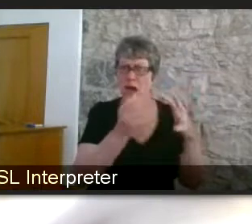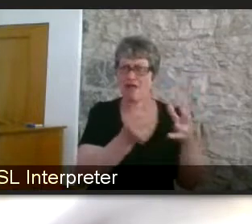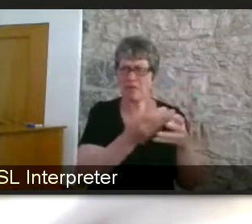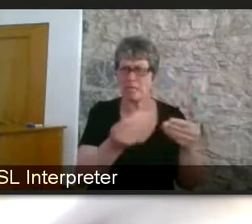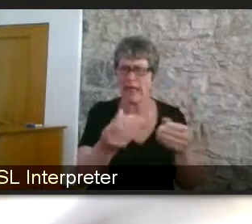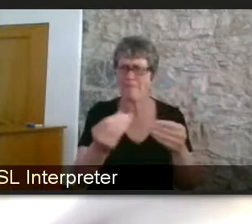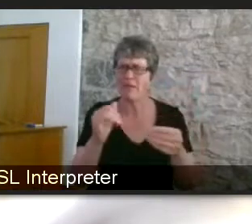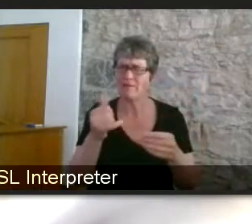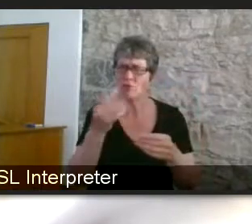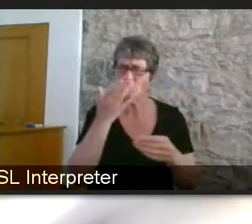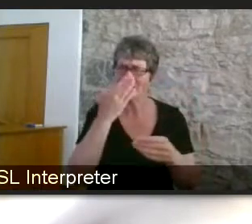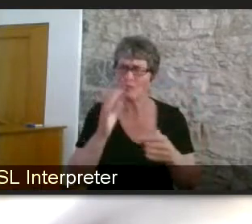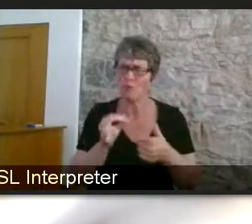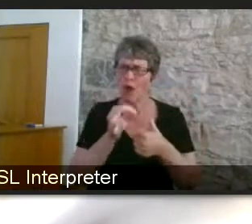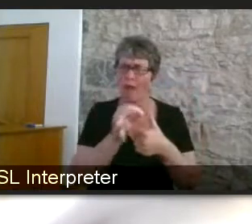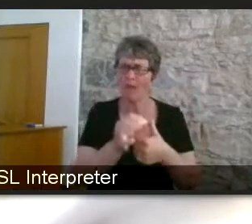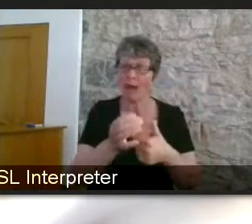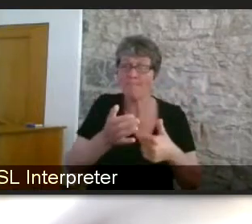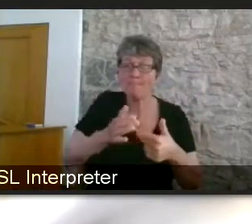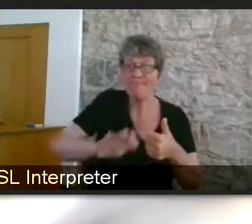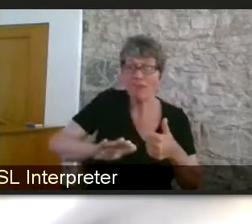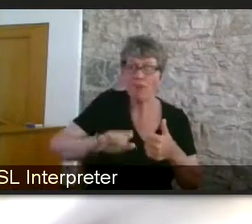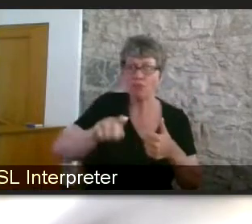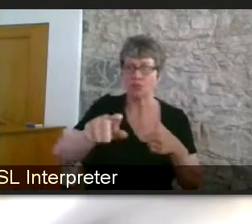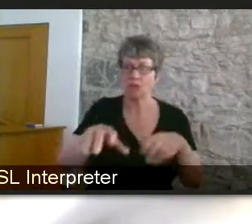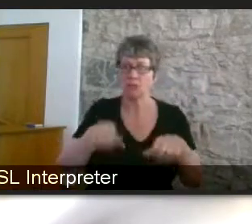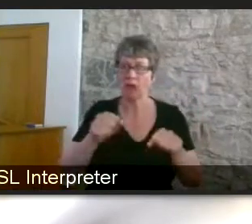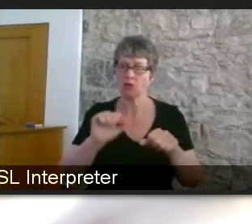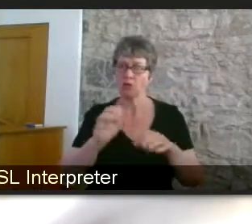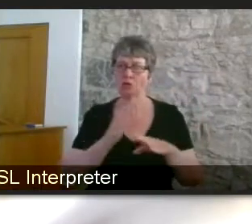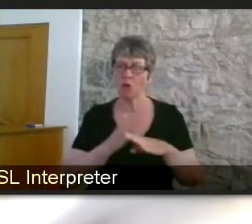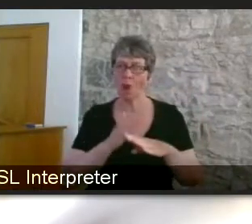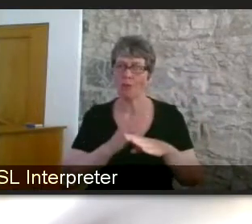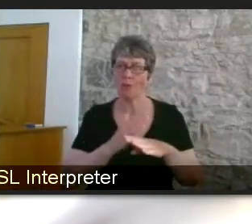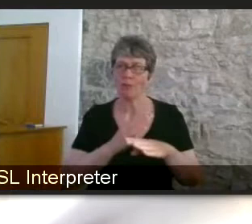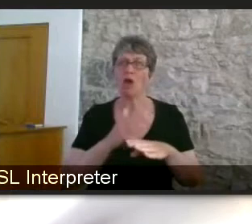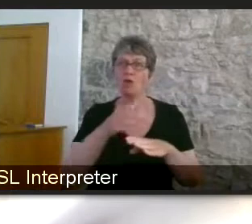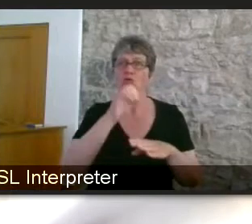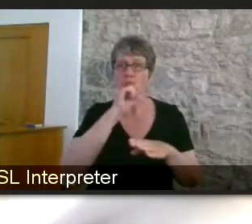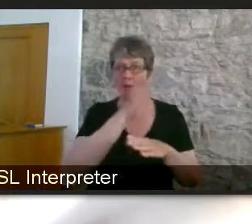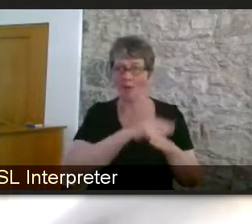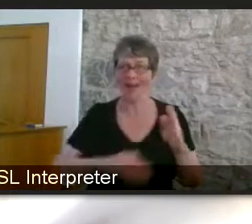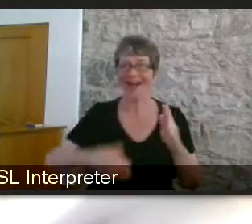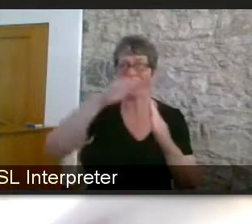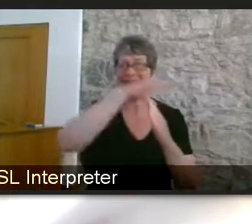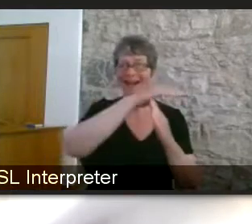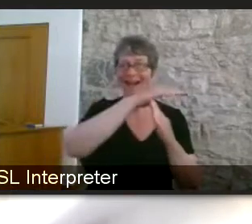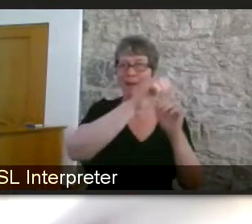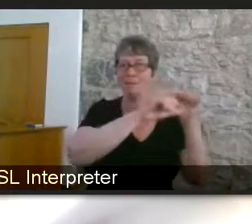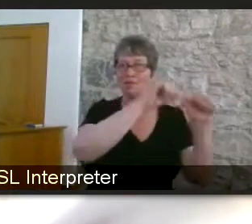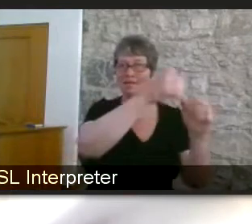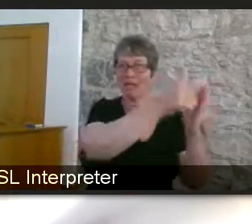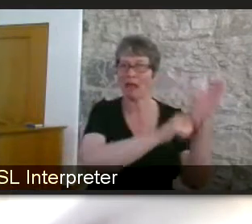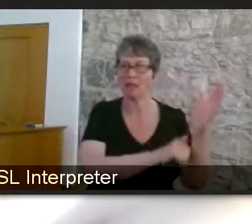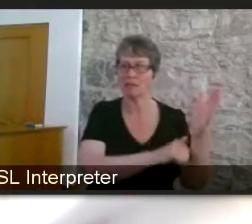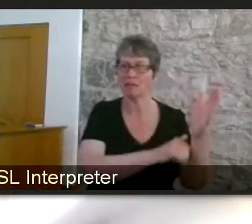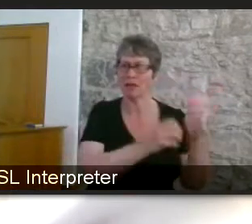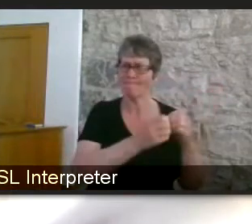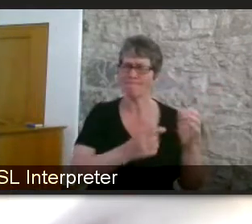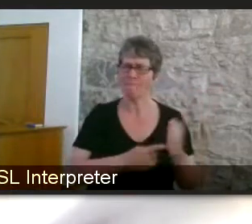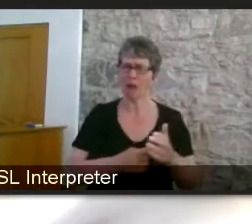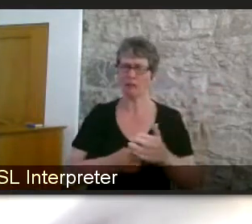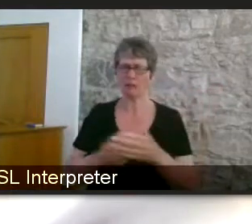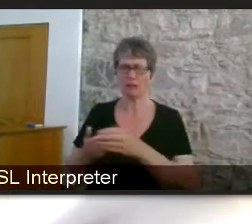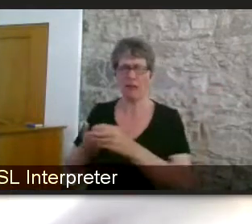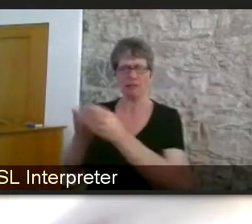apply before you've started your job you get put to the top of the processing list but at no point does it say that in the guidance online